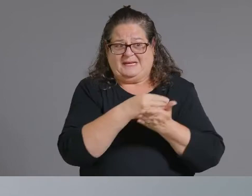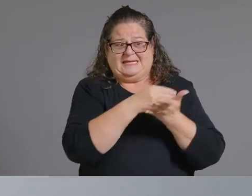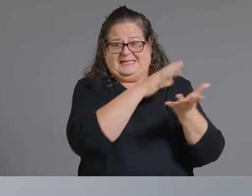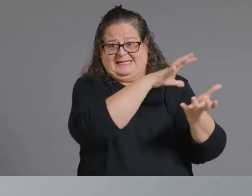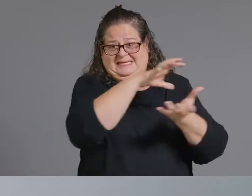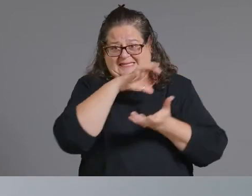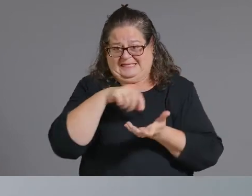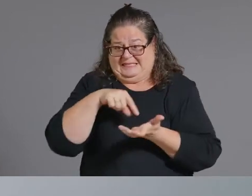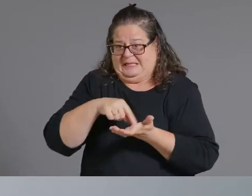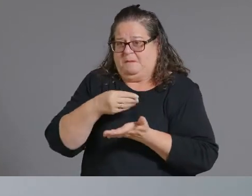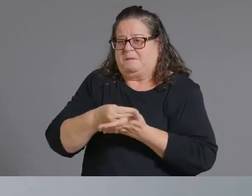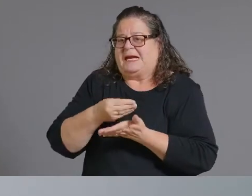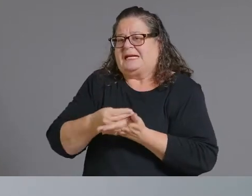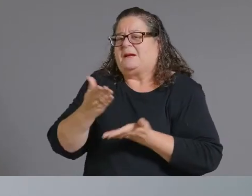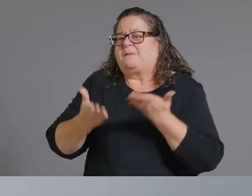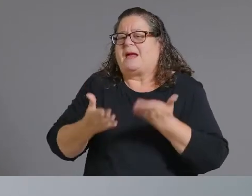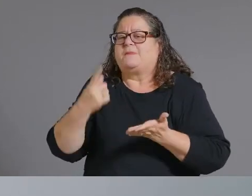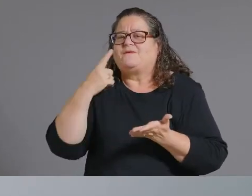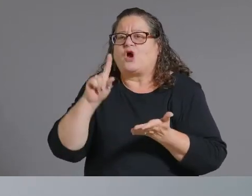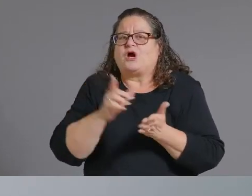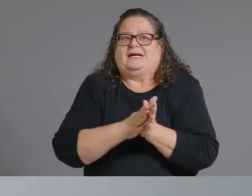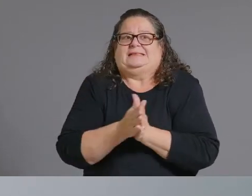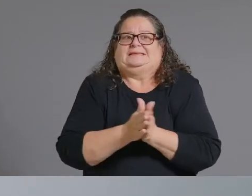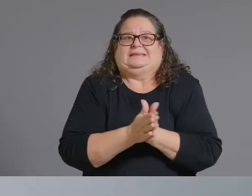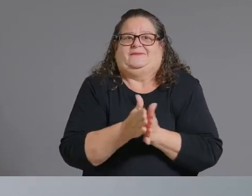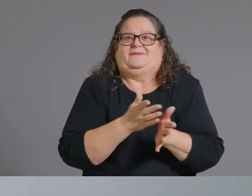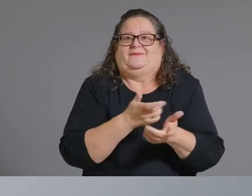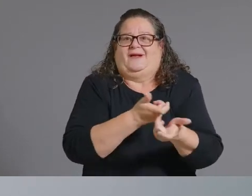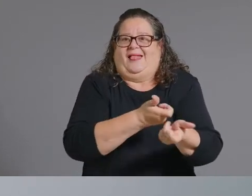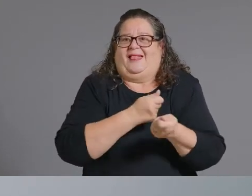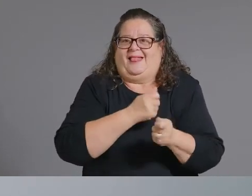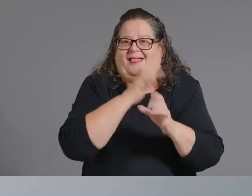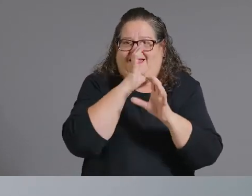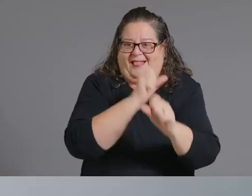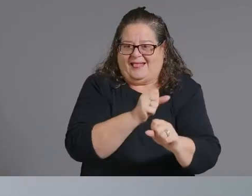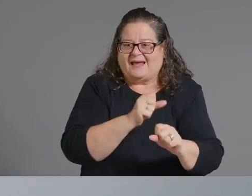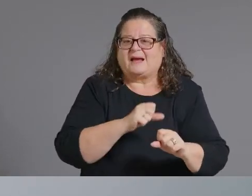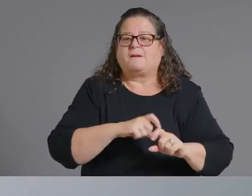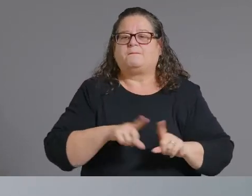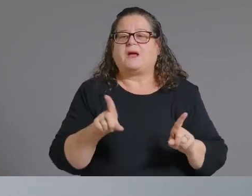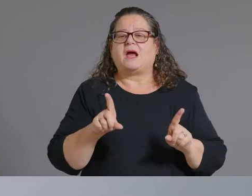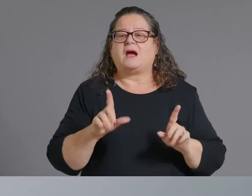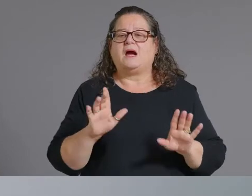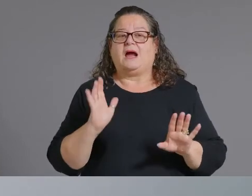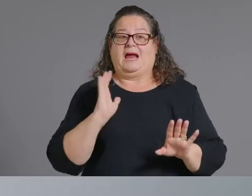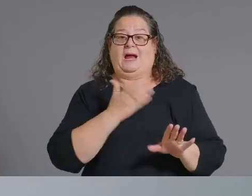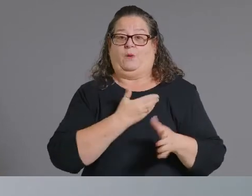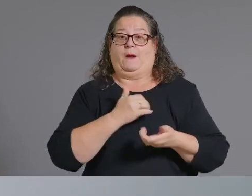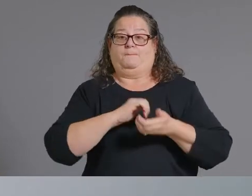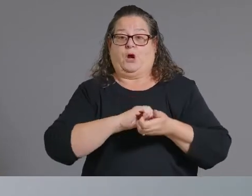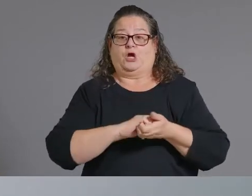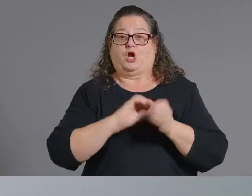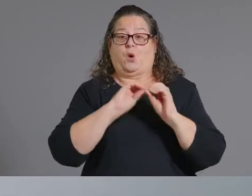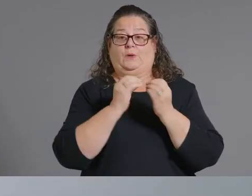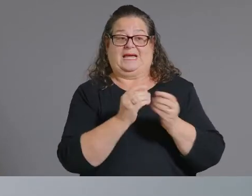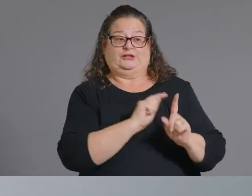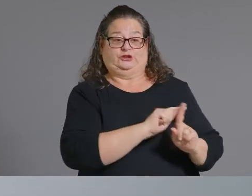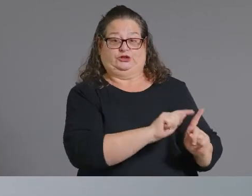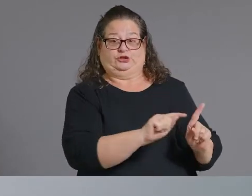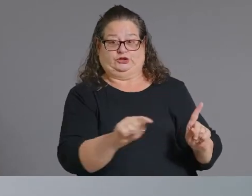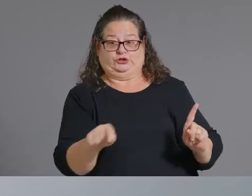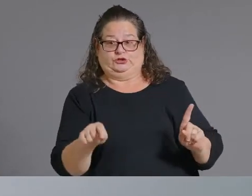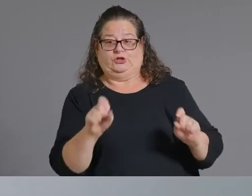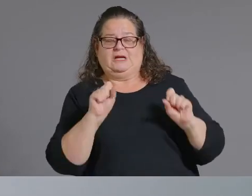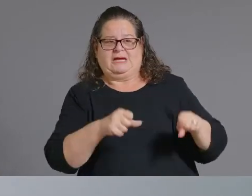then partners can utilize um different incentives that they have as well so there is a little bit of funding for us to be